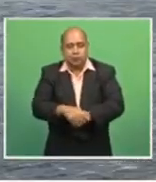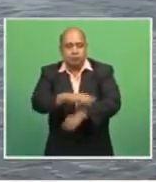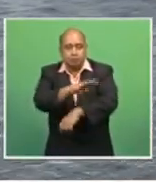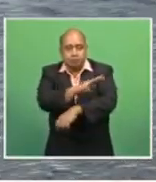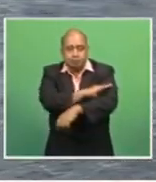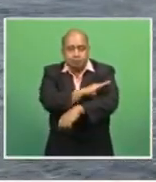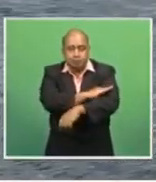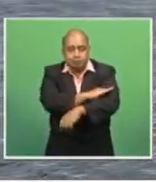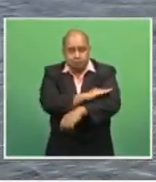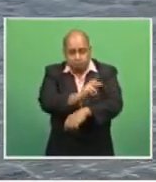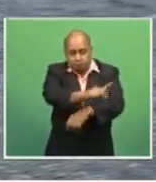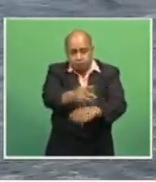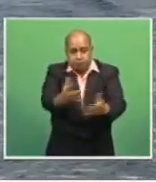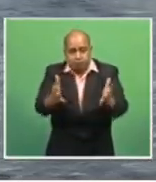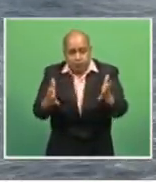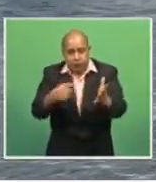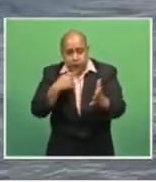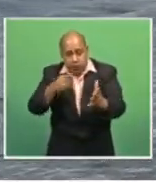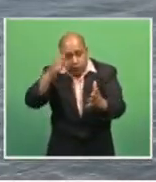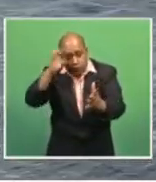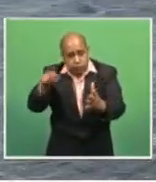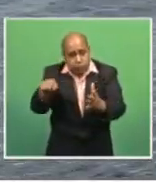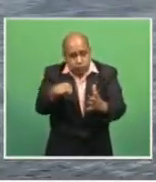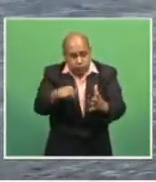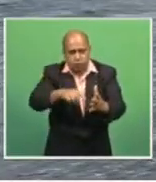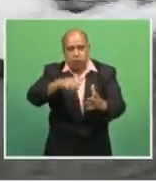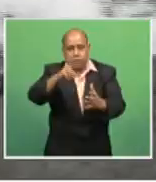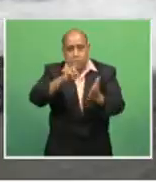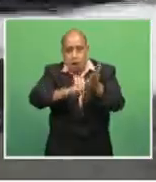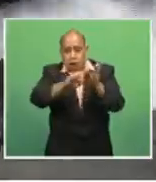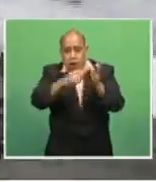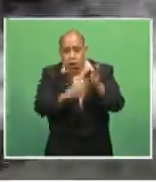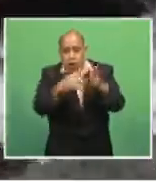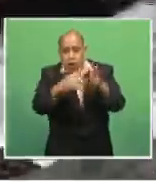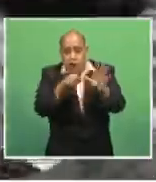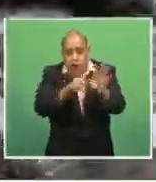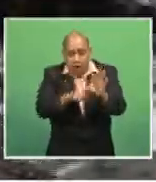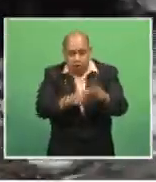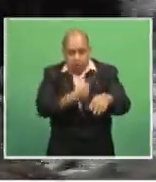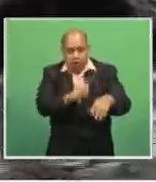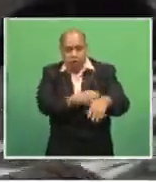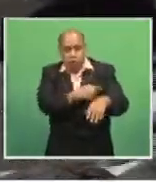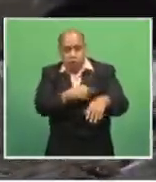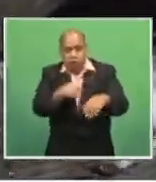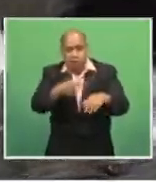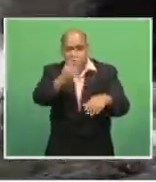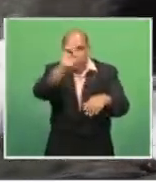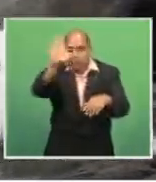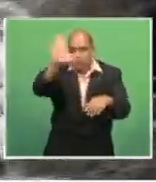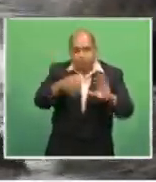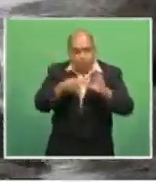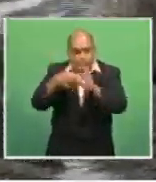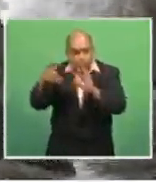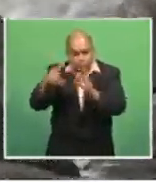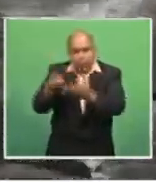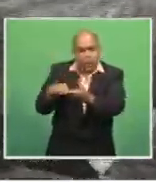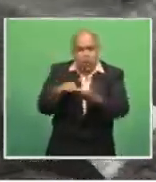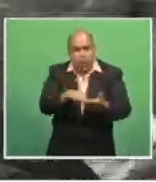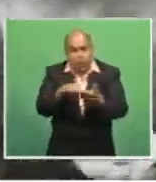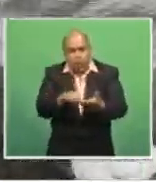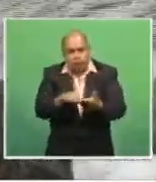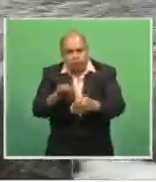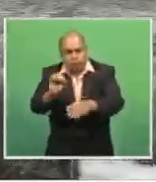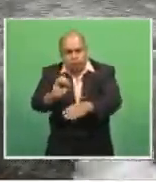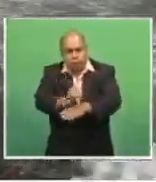Island countries and Norway share a profound commitment to the health of our ocean. He says during the oceans panel, he and